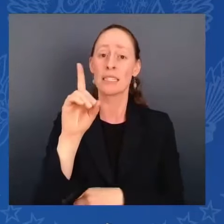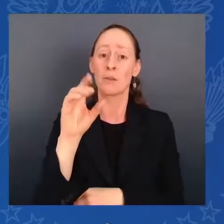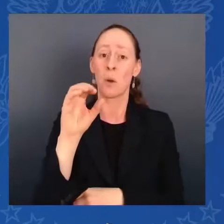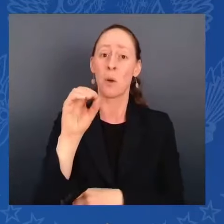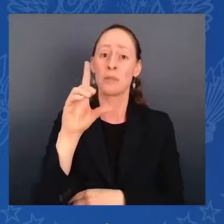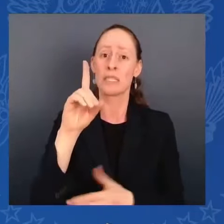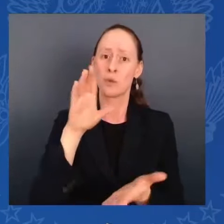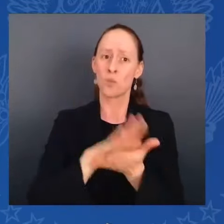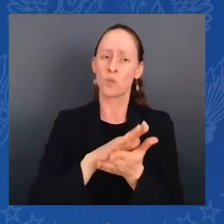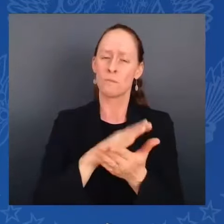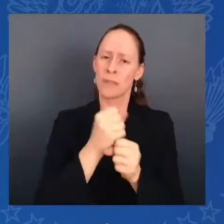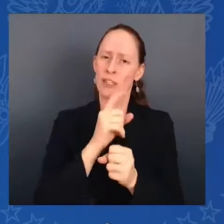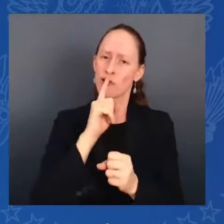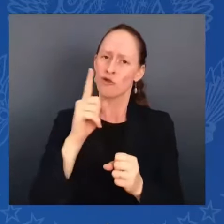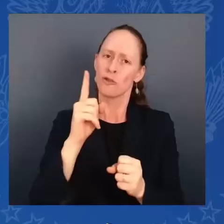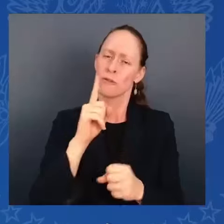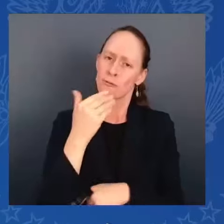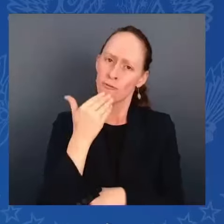commissary.